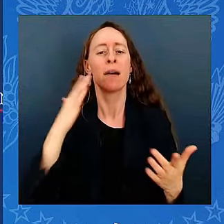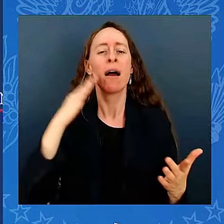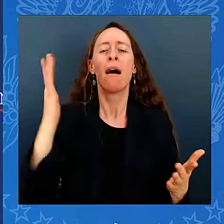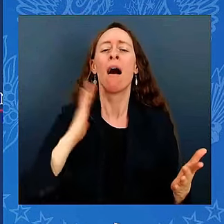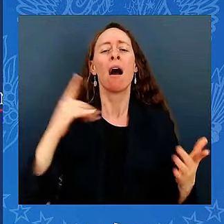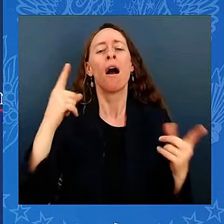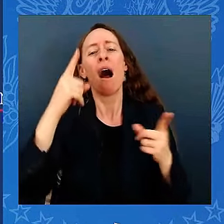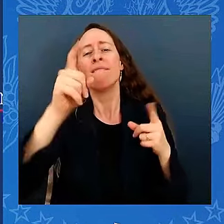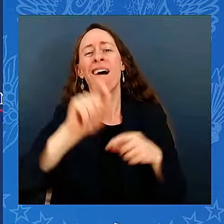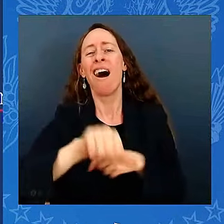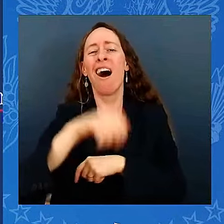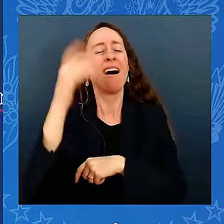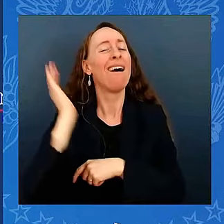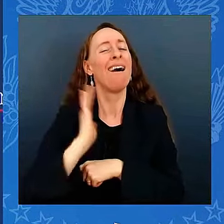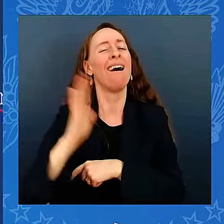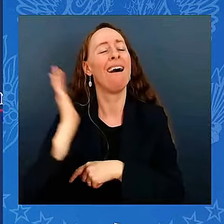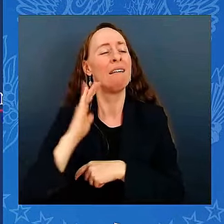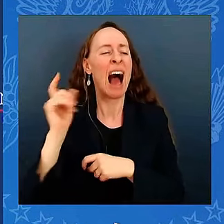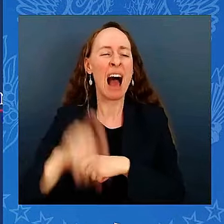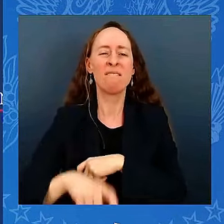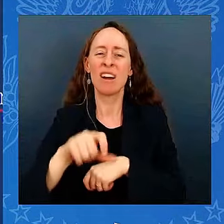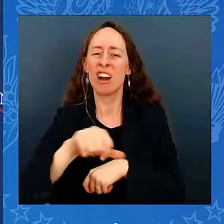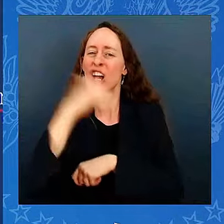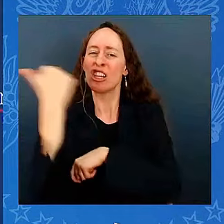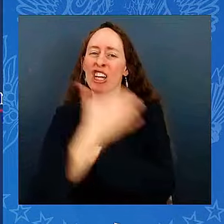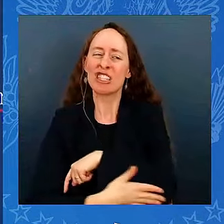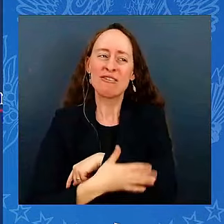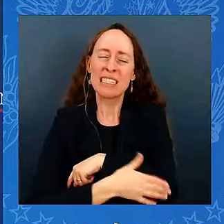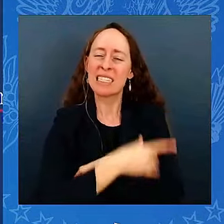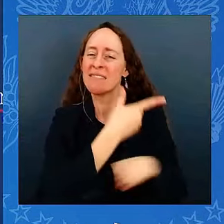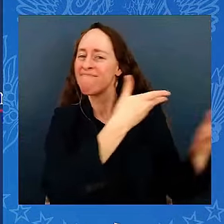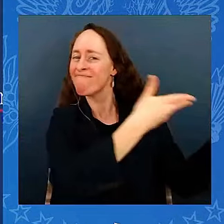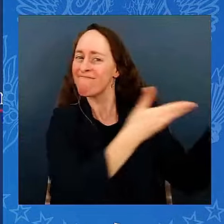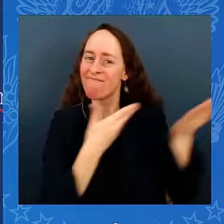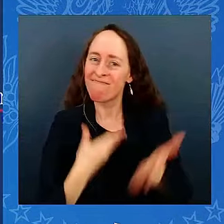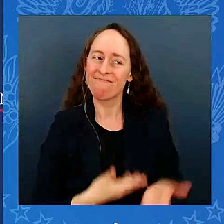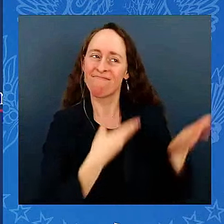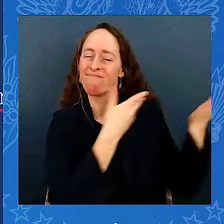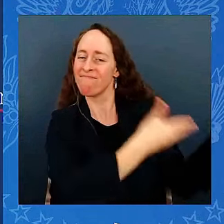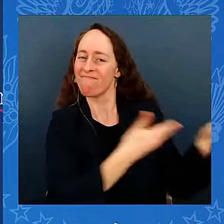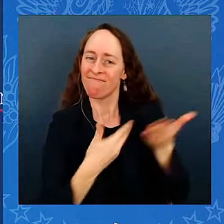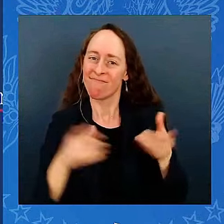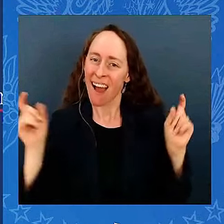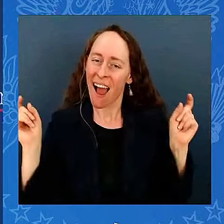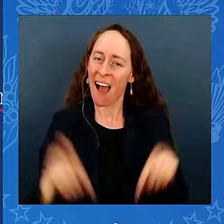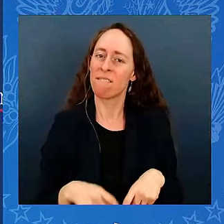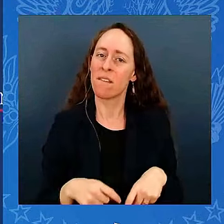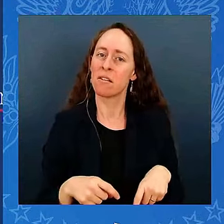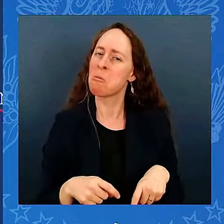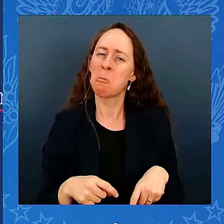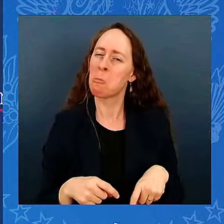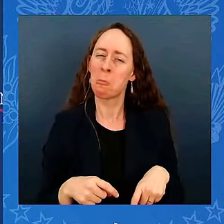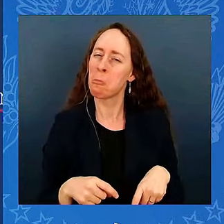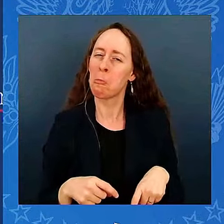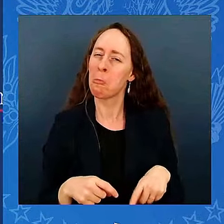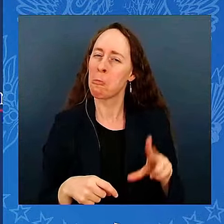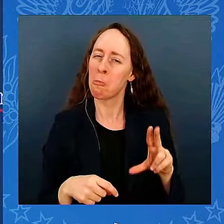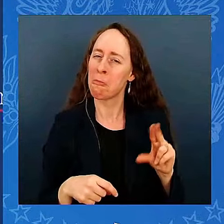products. Our new playbook is we export American products and create American jobs right here in America where they belong.